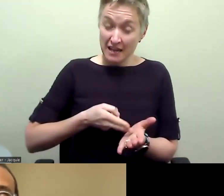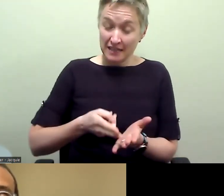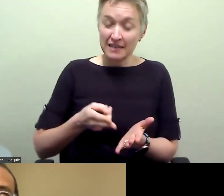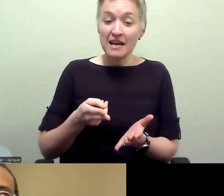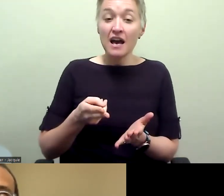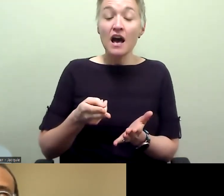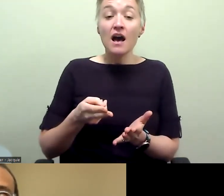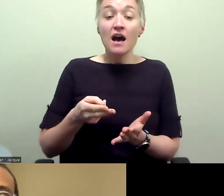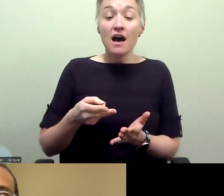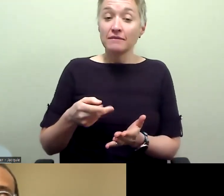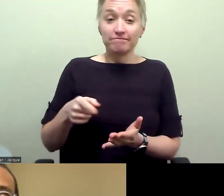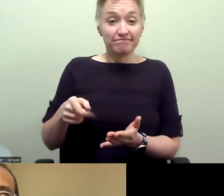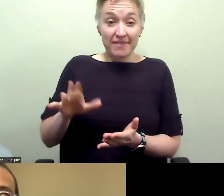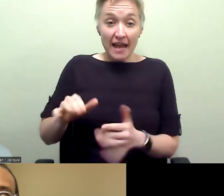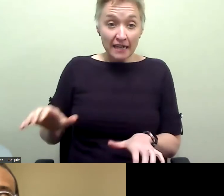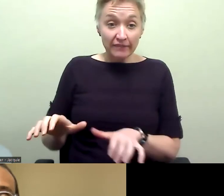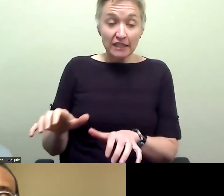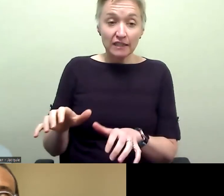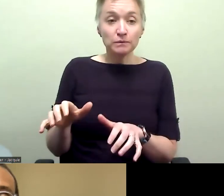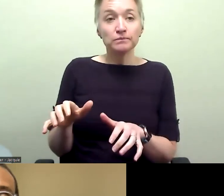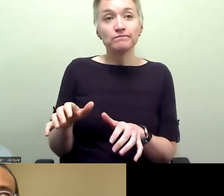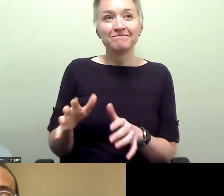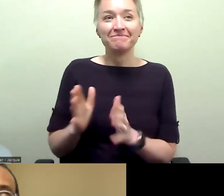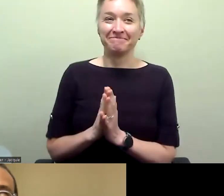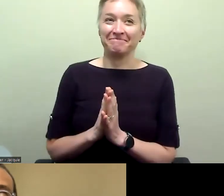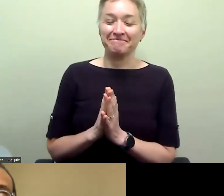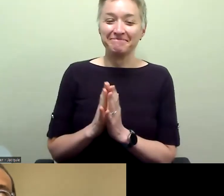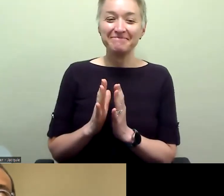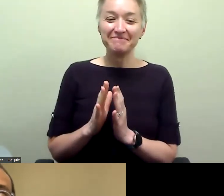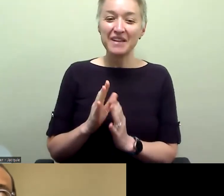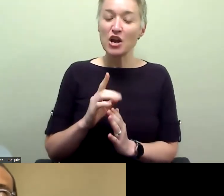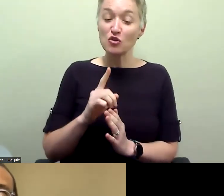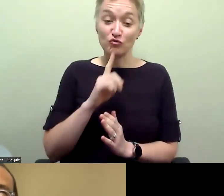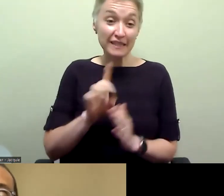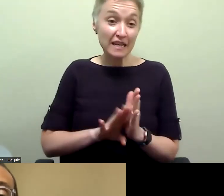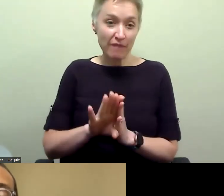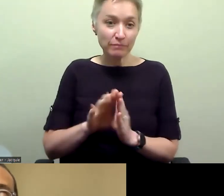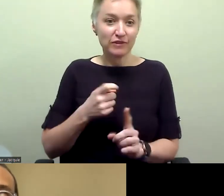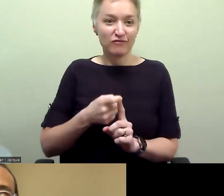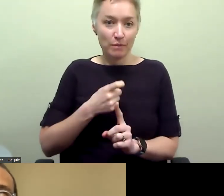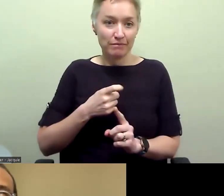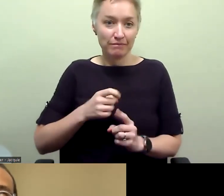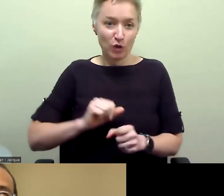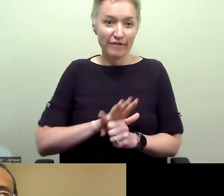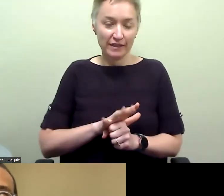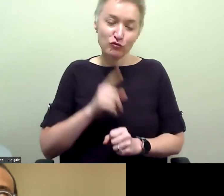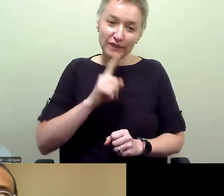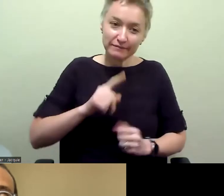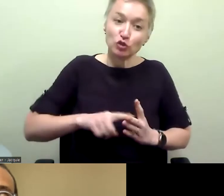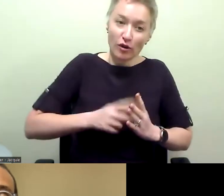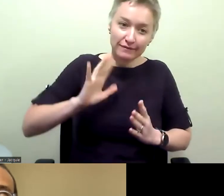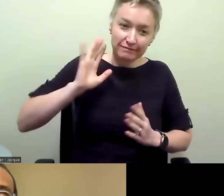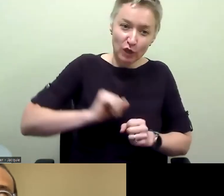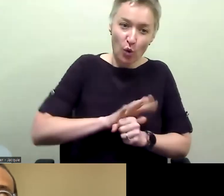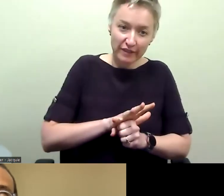activity arrived, you know, was one of the, the, was birthed out of COVID, right? So where necessity sort of